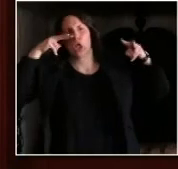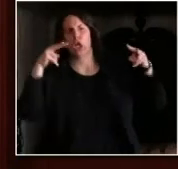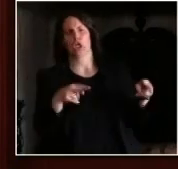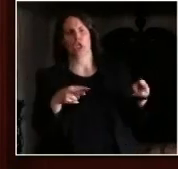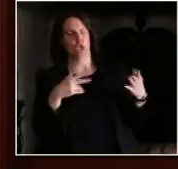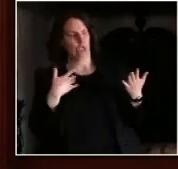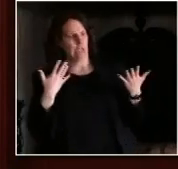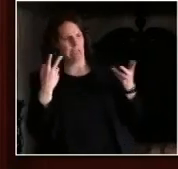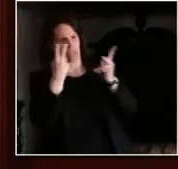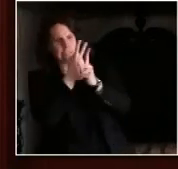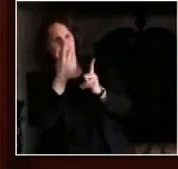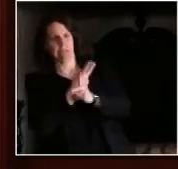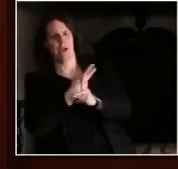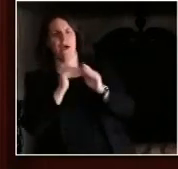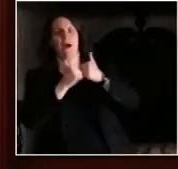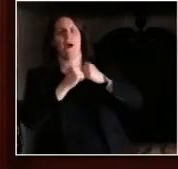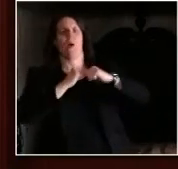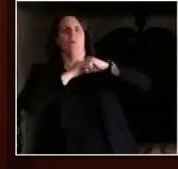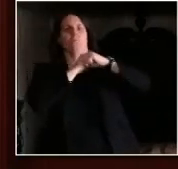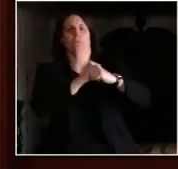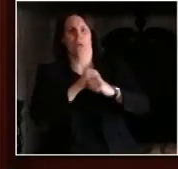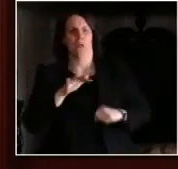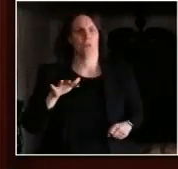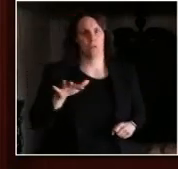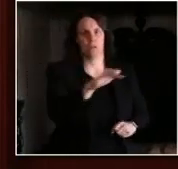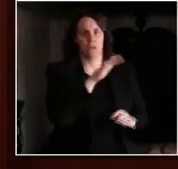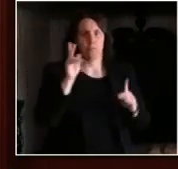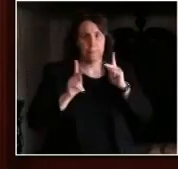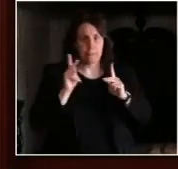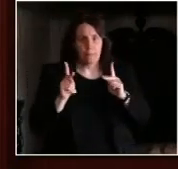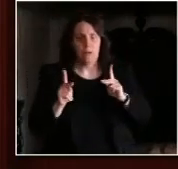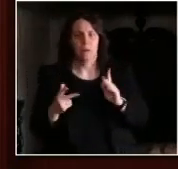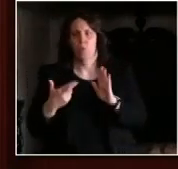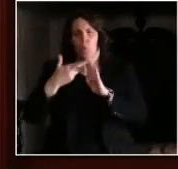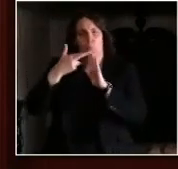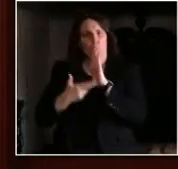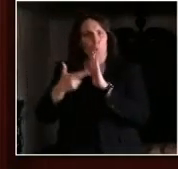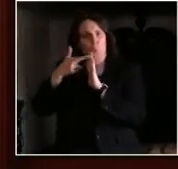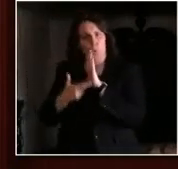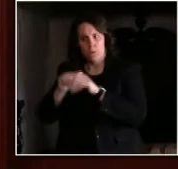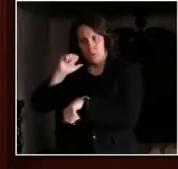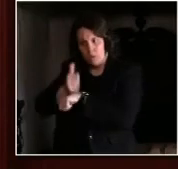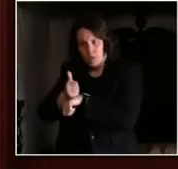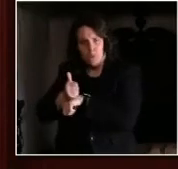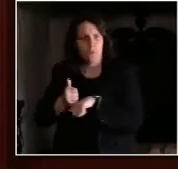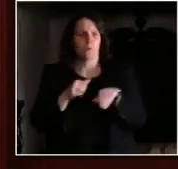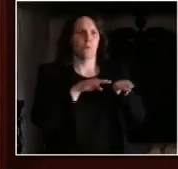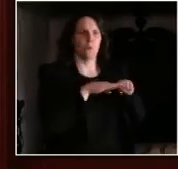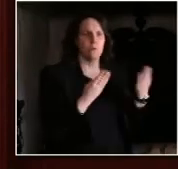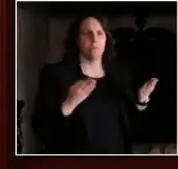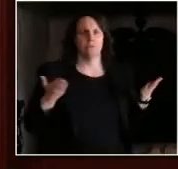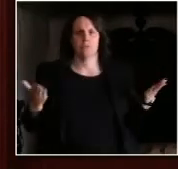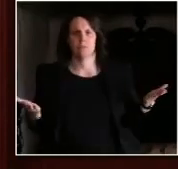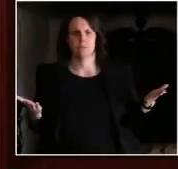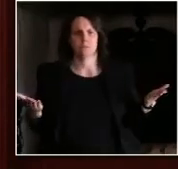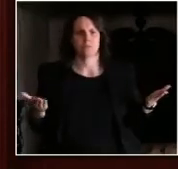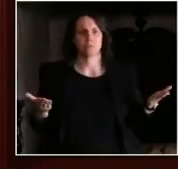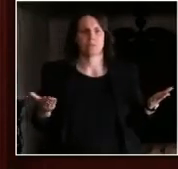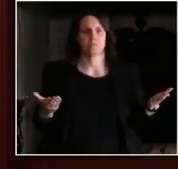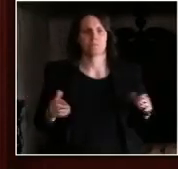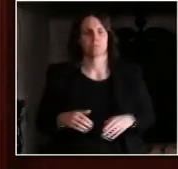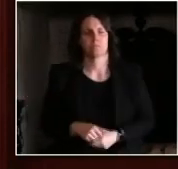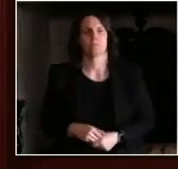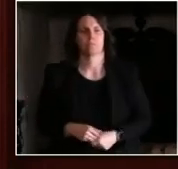include things like social distancing and protection and cleaning on a regular basis to make sure that as workers